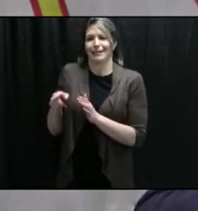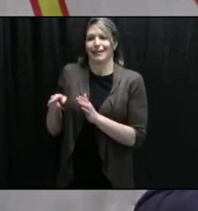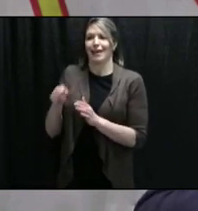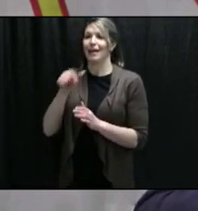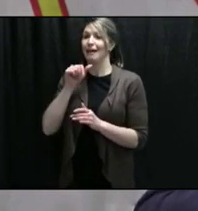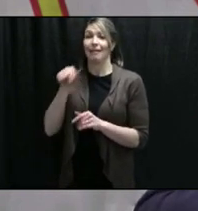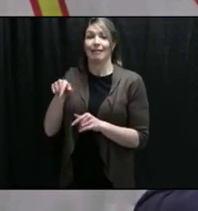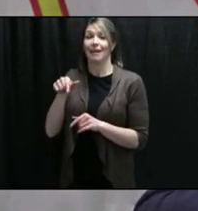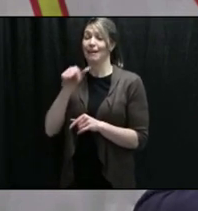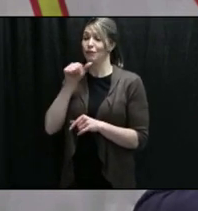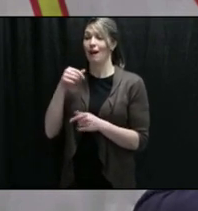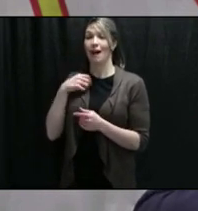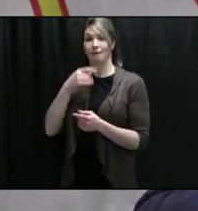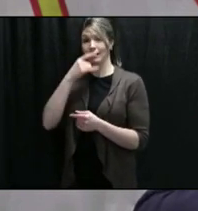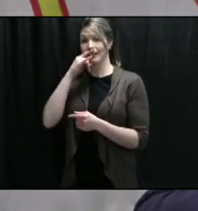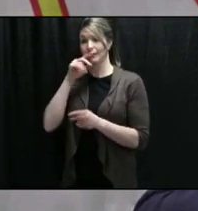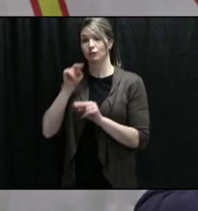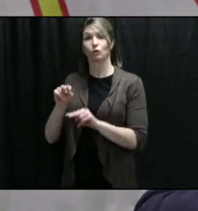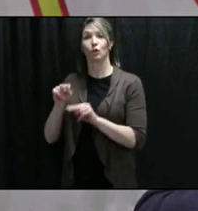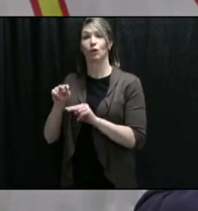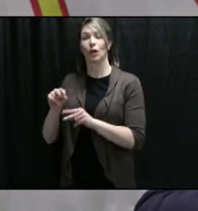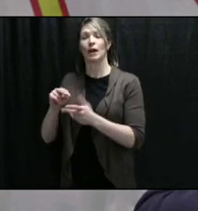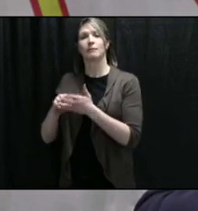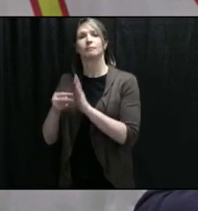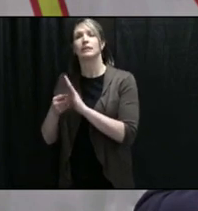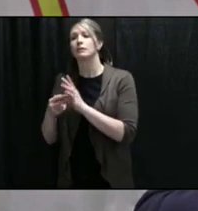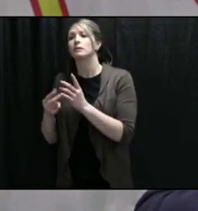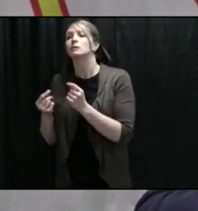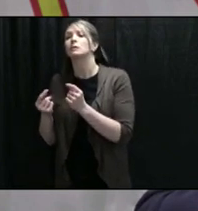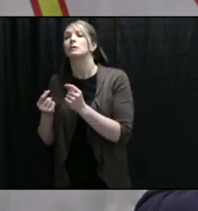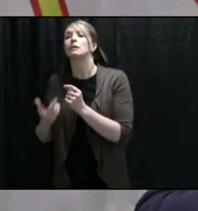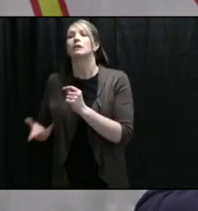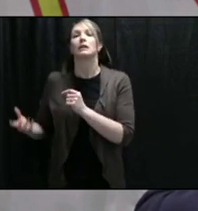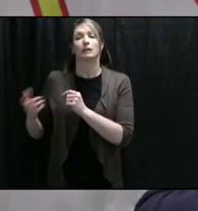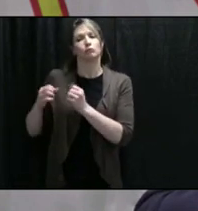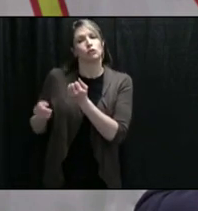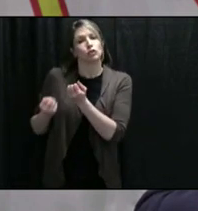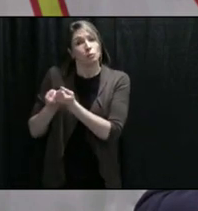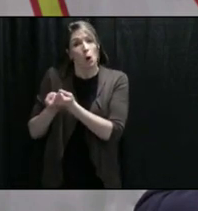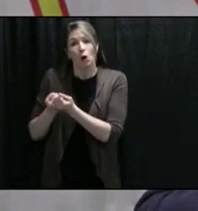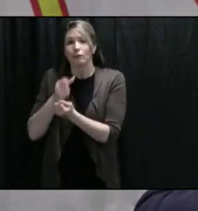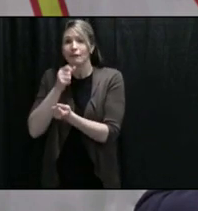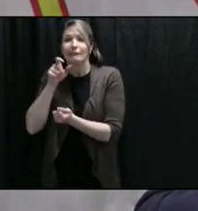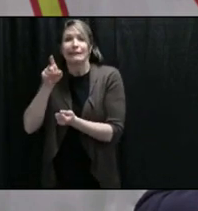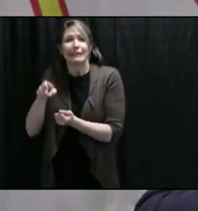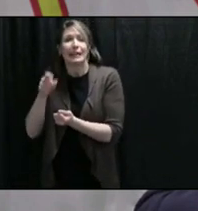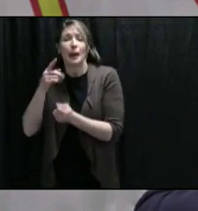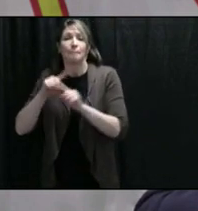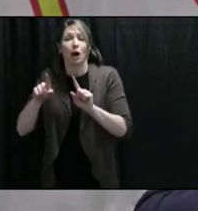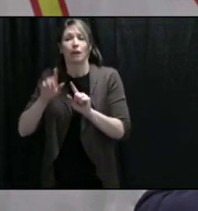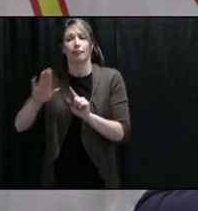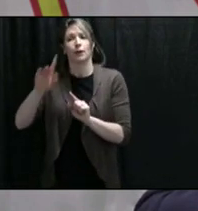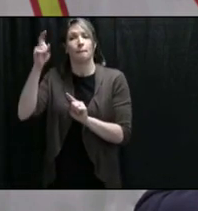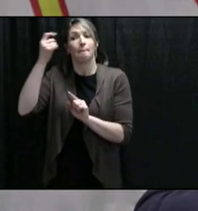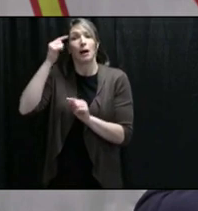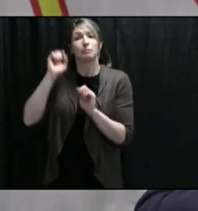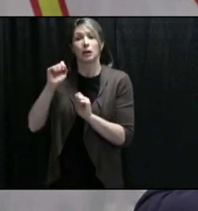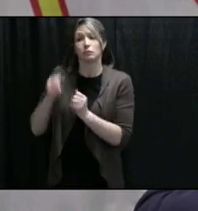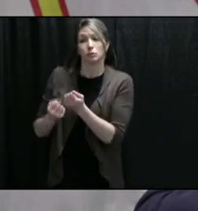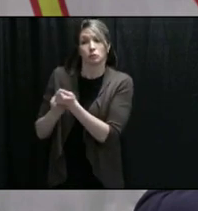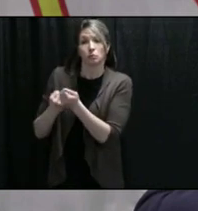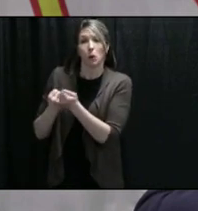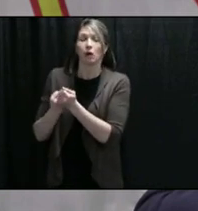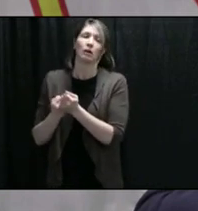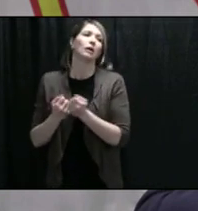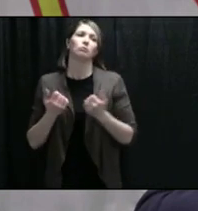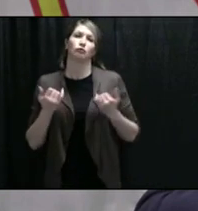benefit that we give to them, and some of them, through the employers, have stepped up and supported them. So right now we have a lot of essential workers, there's